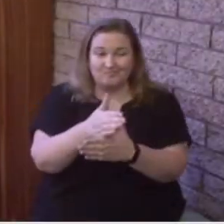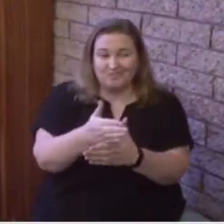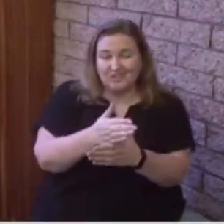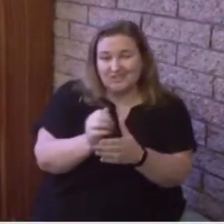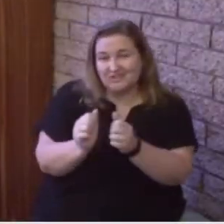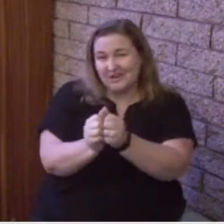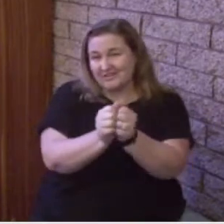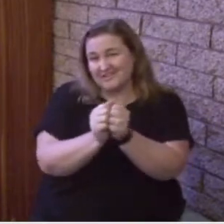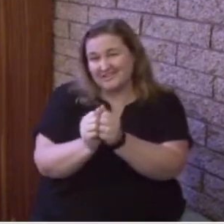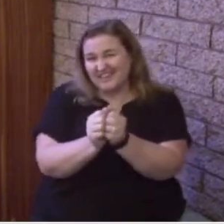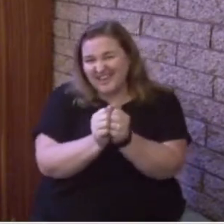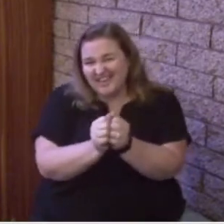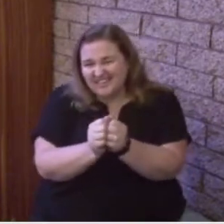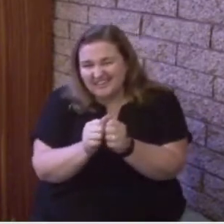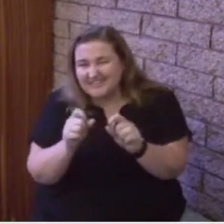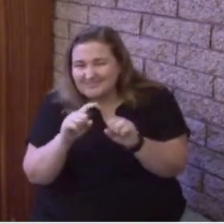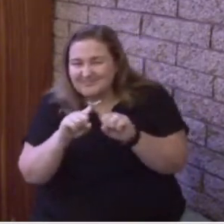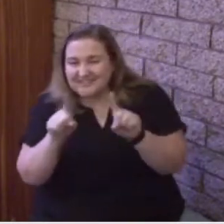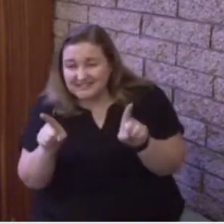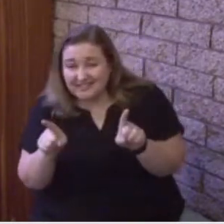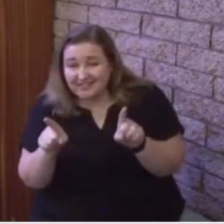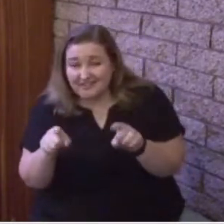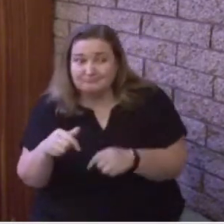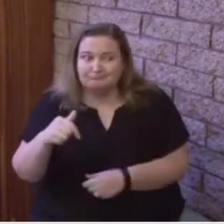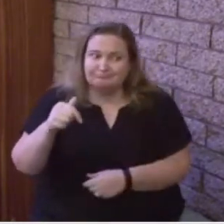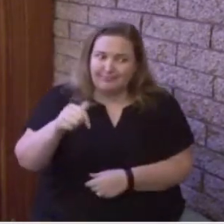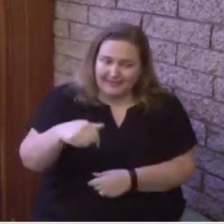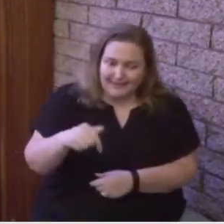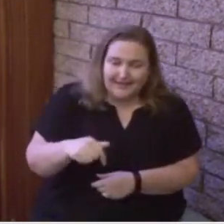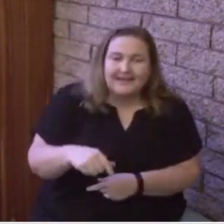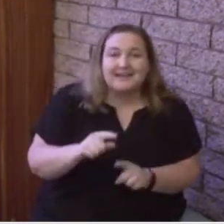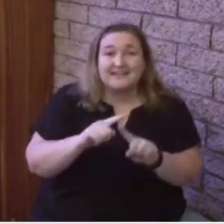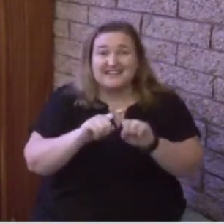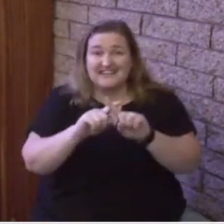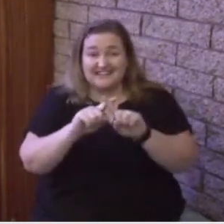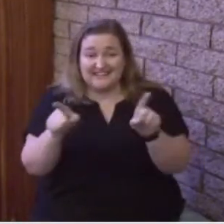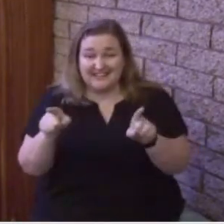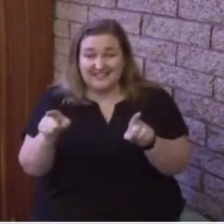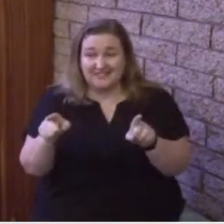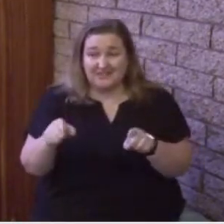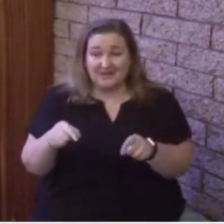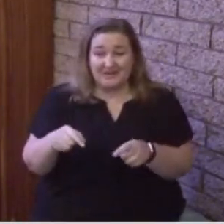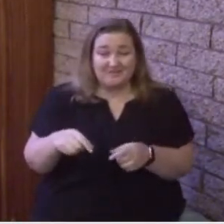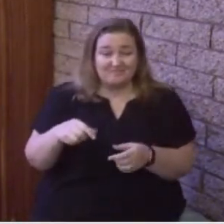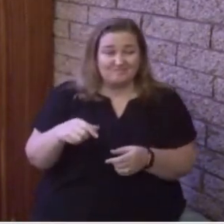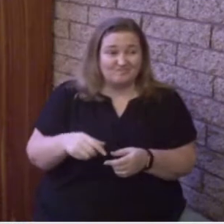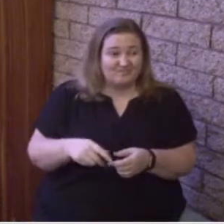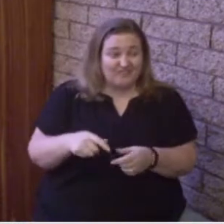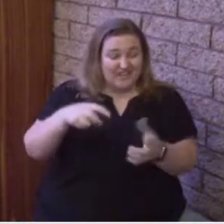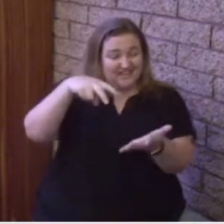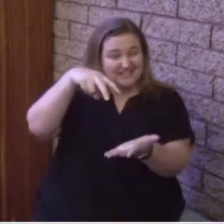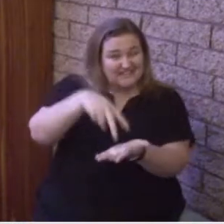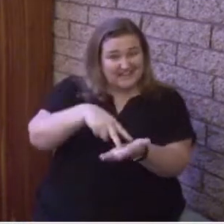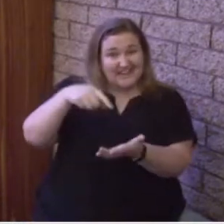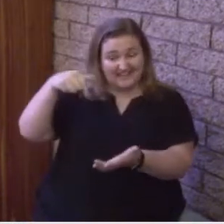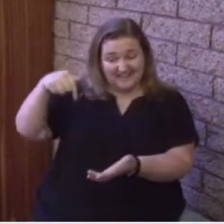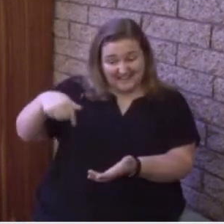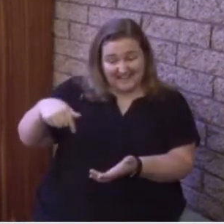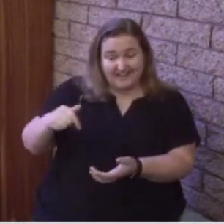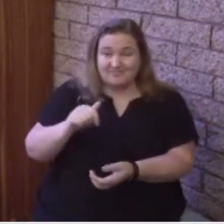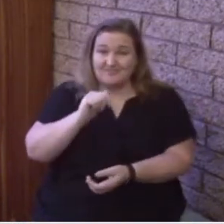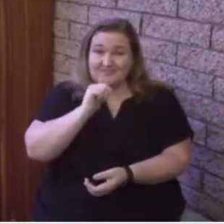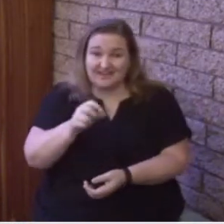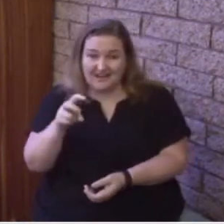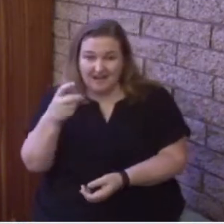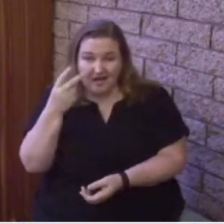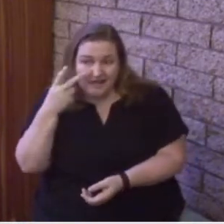It's a little different. It's different being up here and not seeing you out here. But I'm going to encourage you as